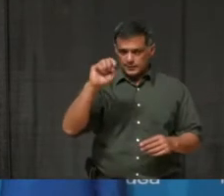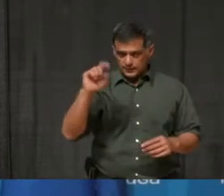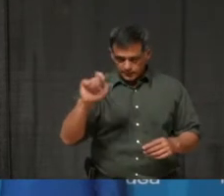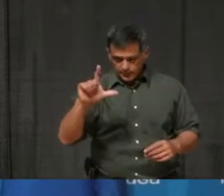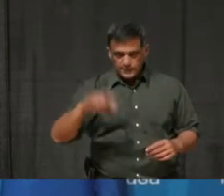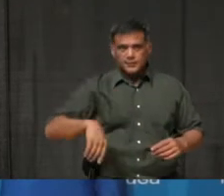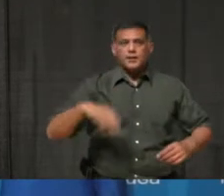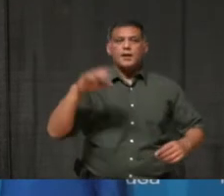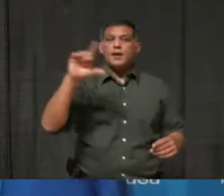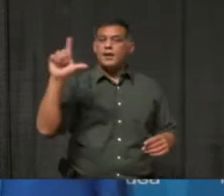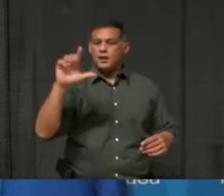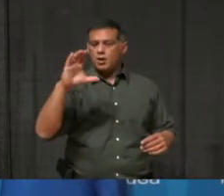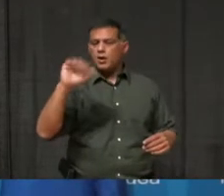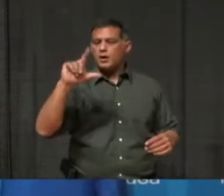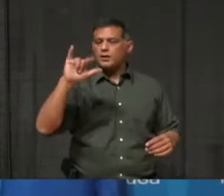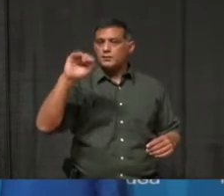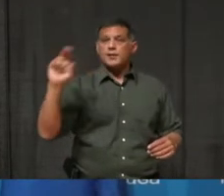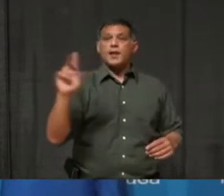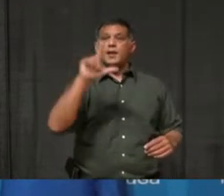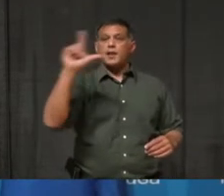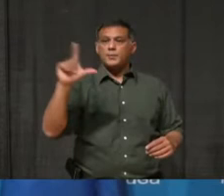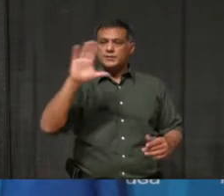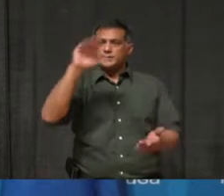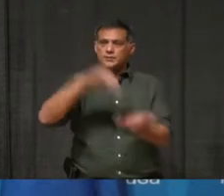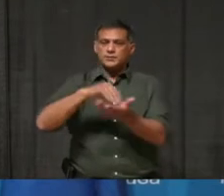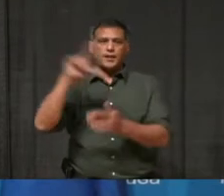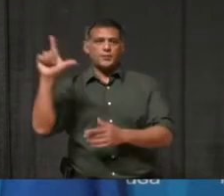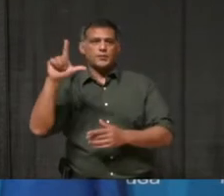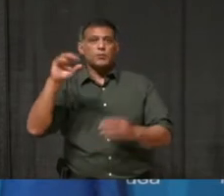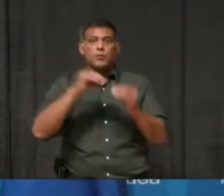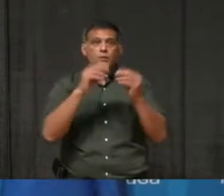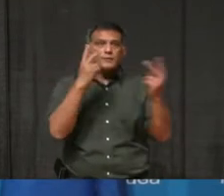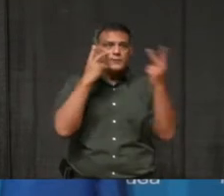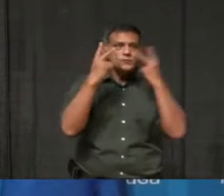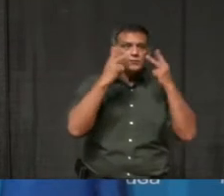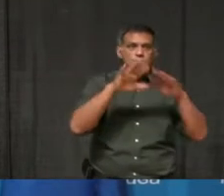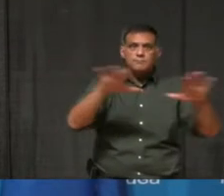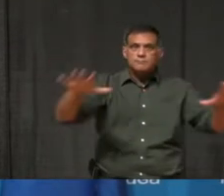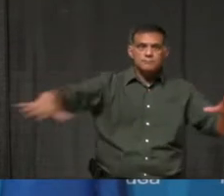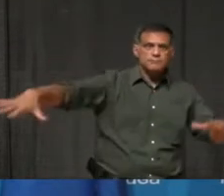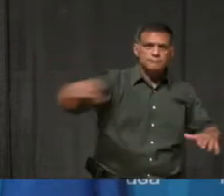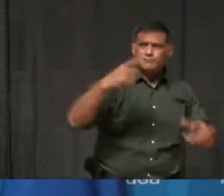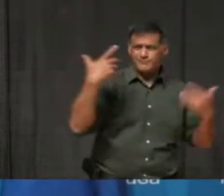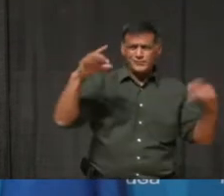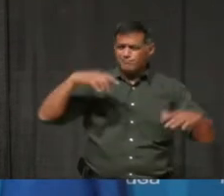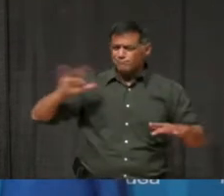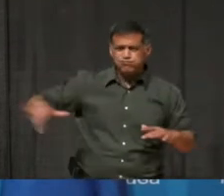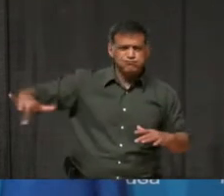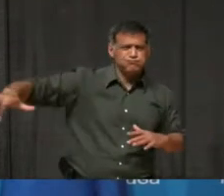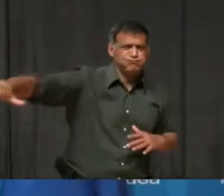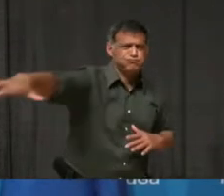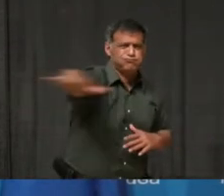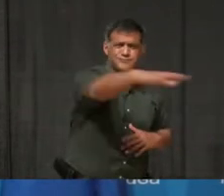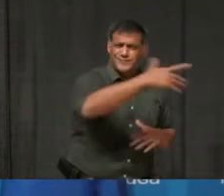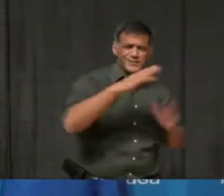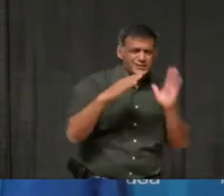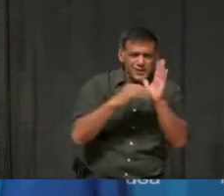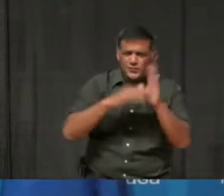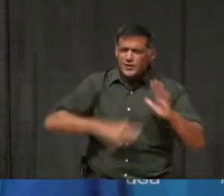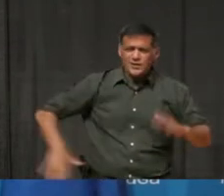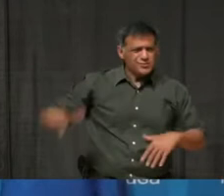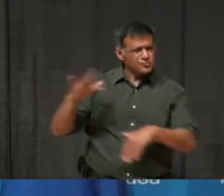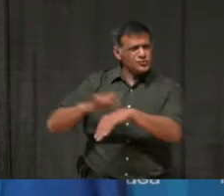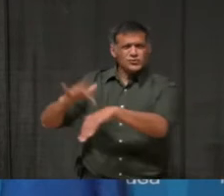Looking around the city, Hazel's fingerprints are on everything, from our booming downtown core to our commitment to